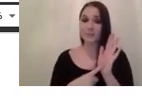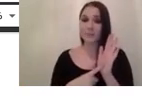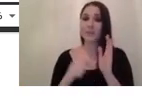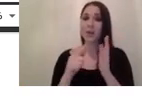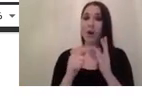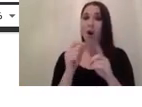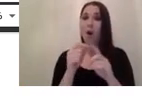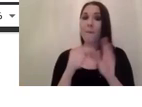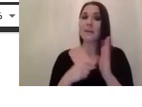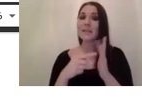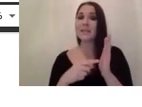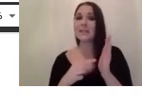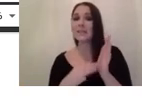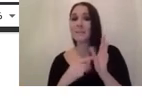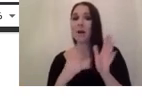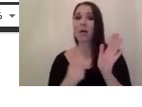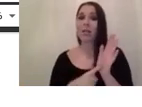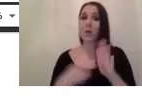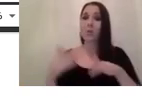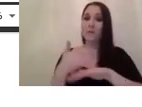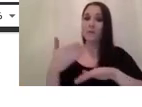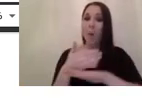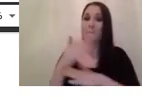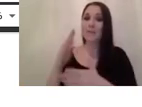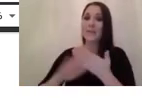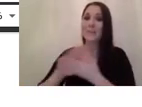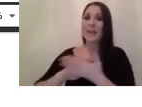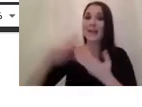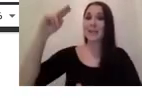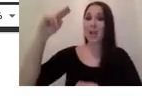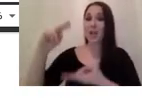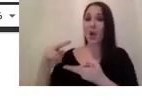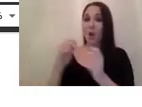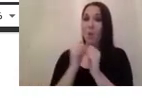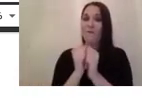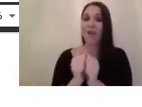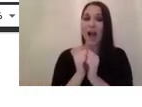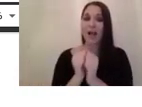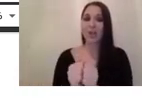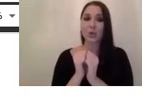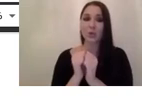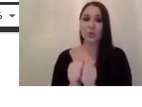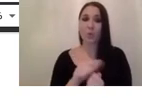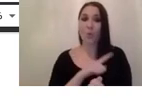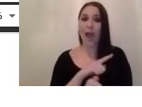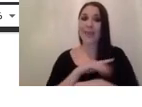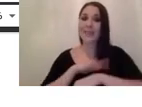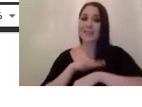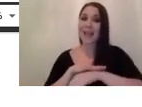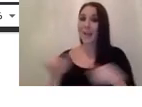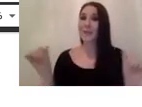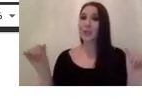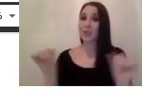um this is because the readout time of the sensor is shorter so um yeah